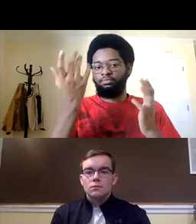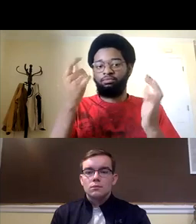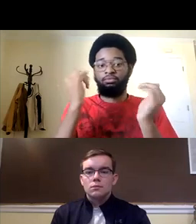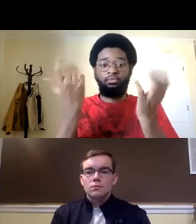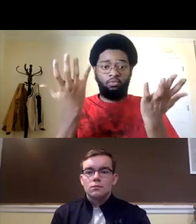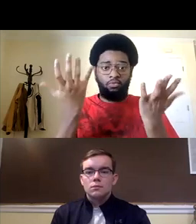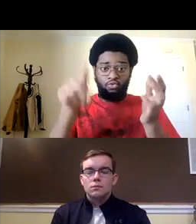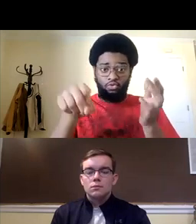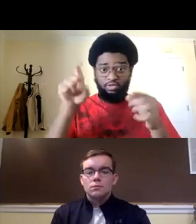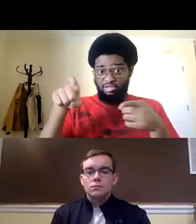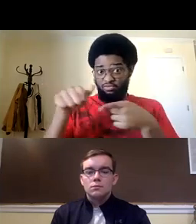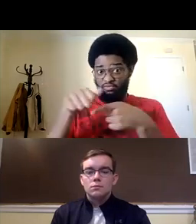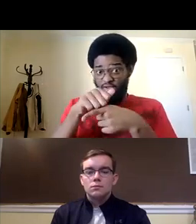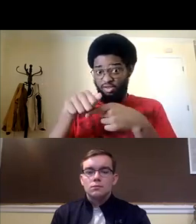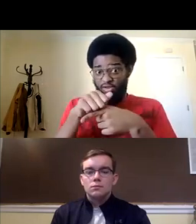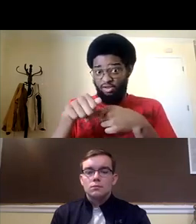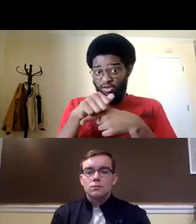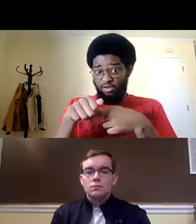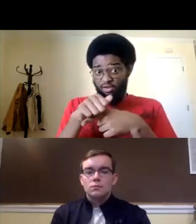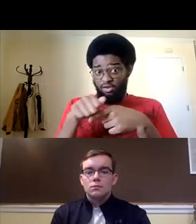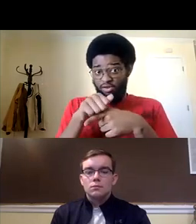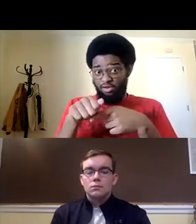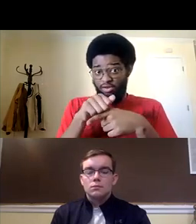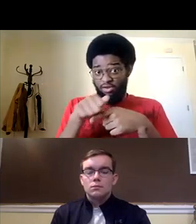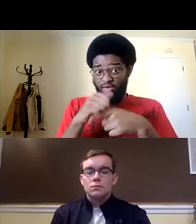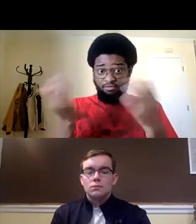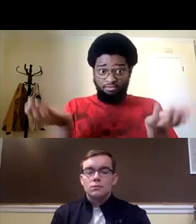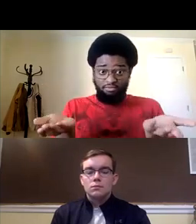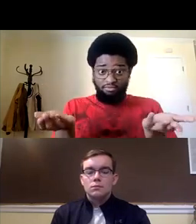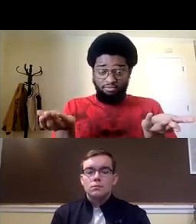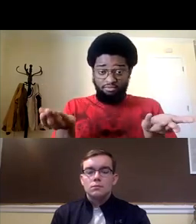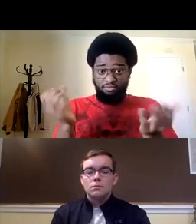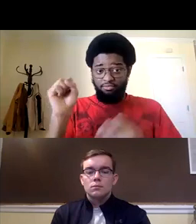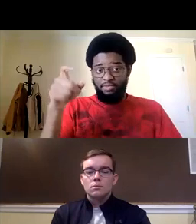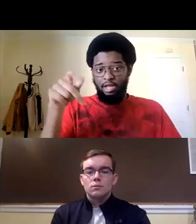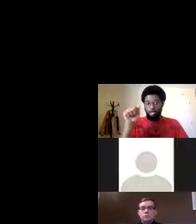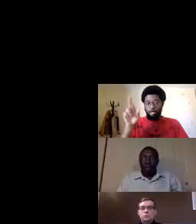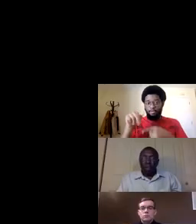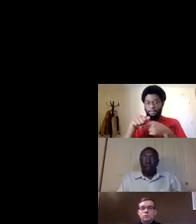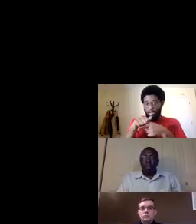all right do we need to say anything or should we go ahead and practice the phrases